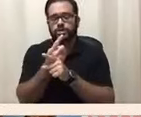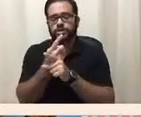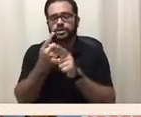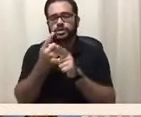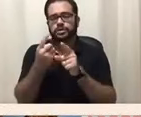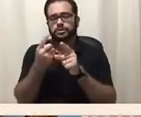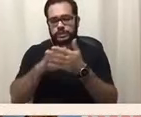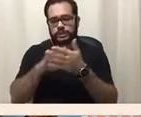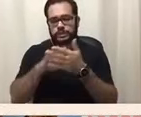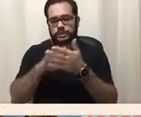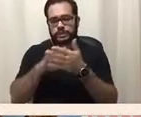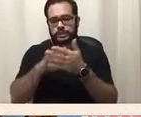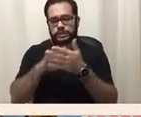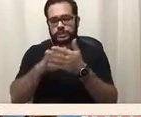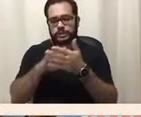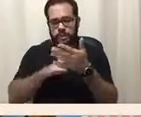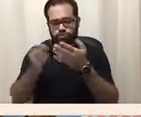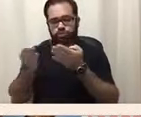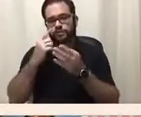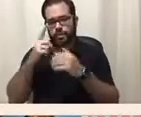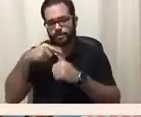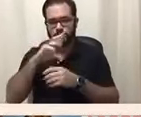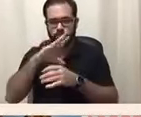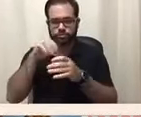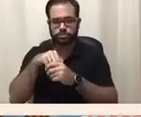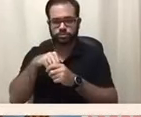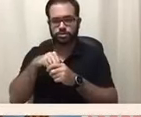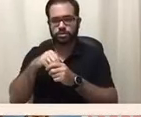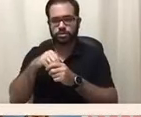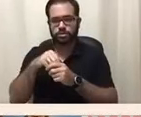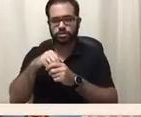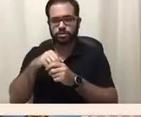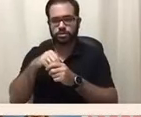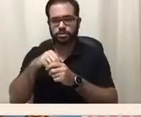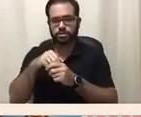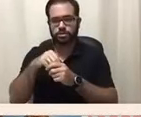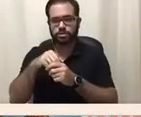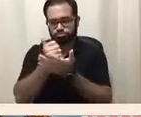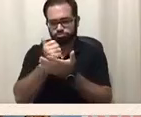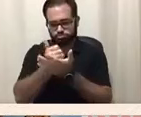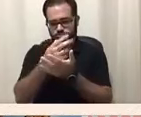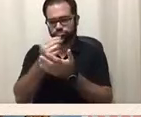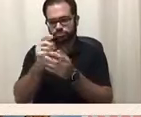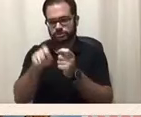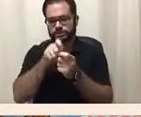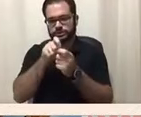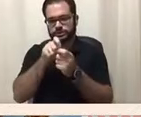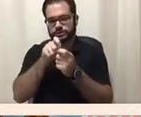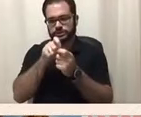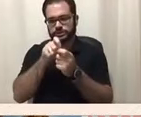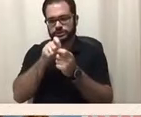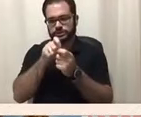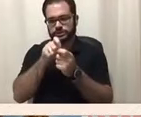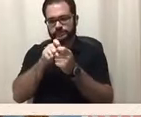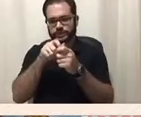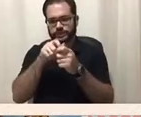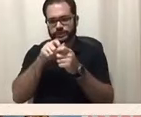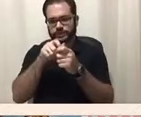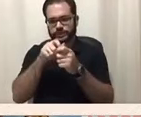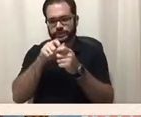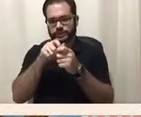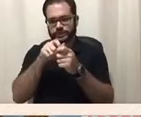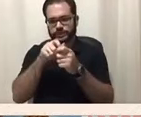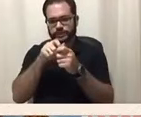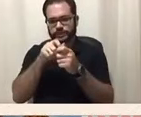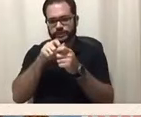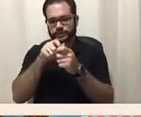and certain accessibility features in newly built aircraft and new or altered airport facilities.